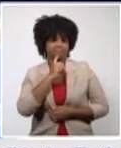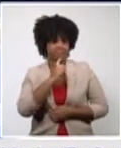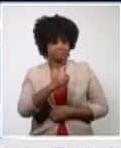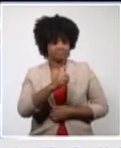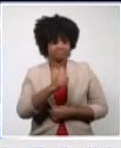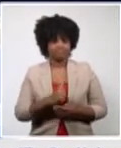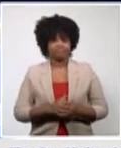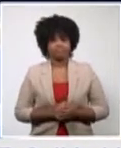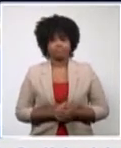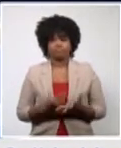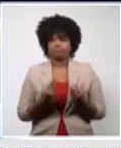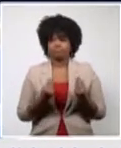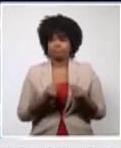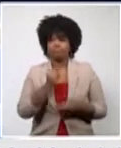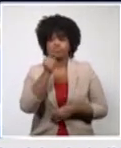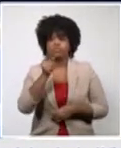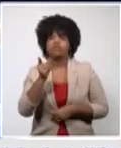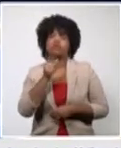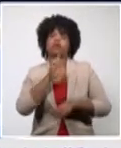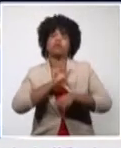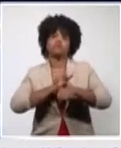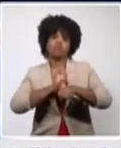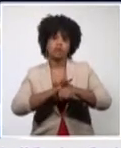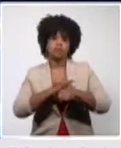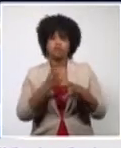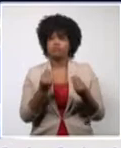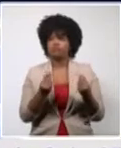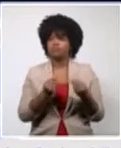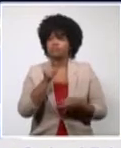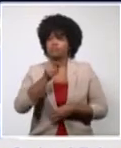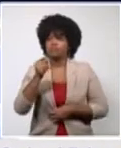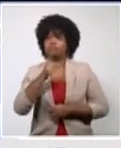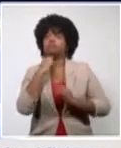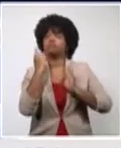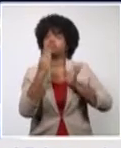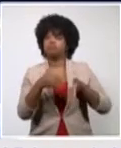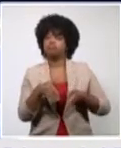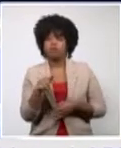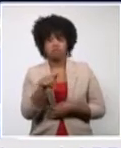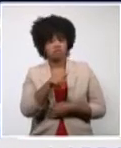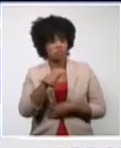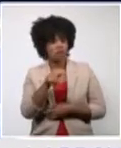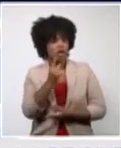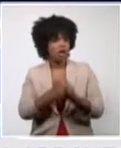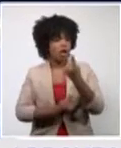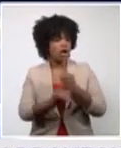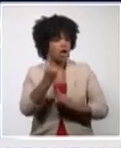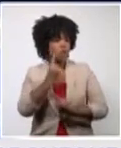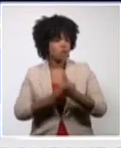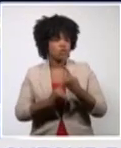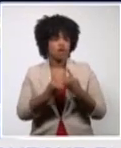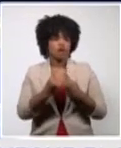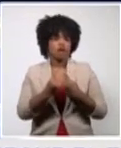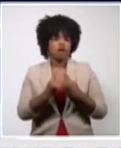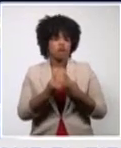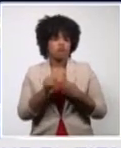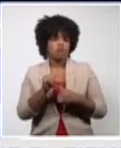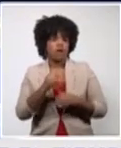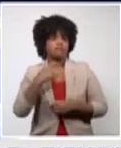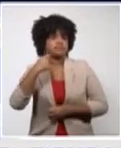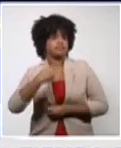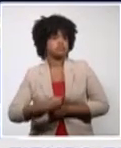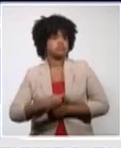terms of the number of cases and of deaths, perhaps some of the strategies taken